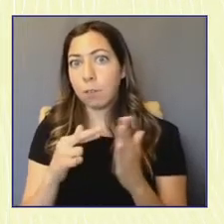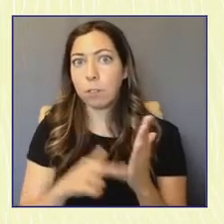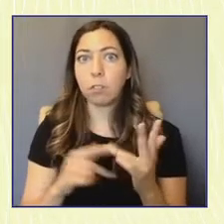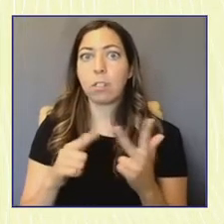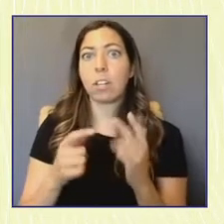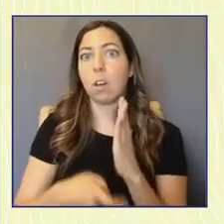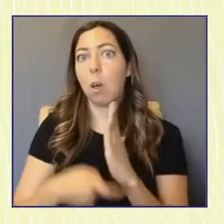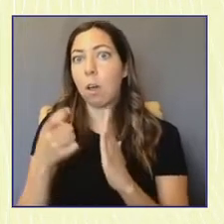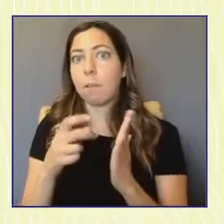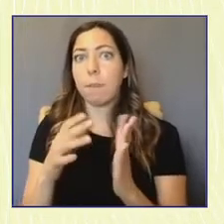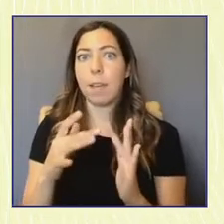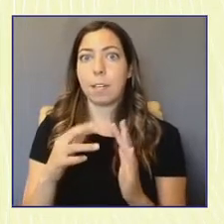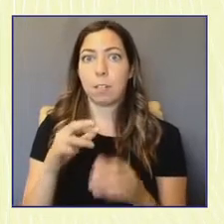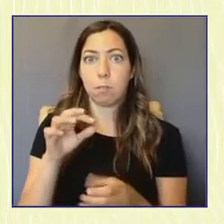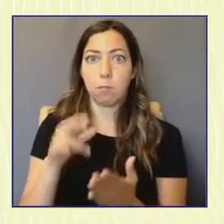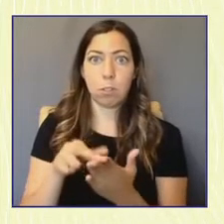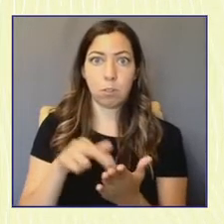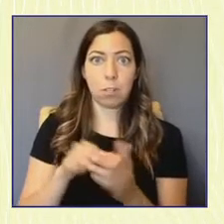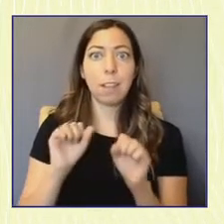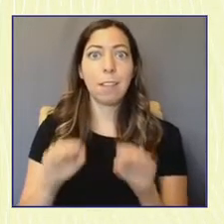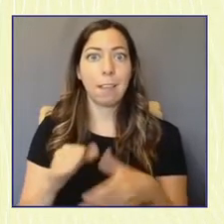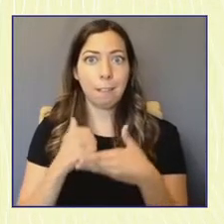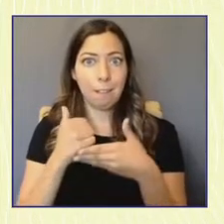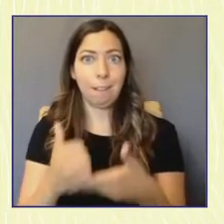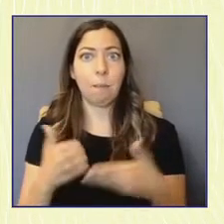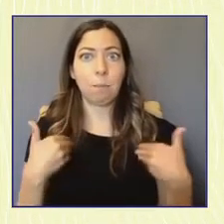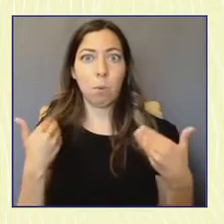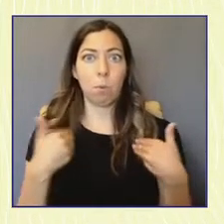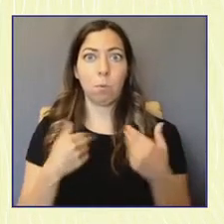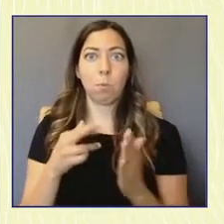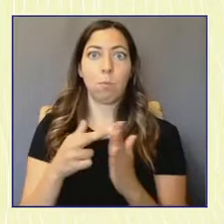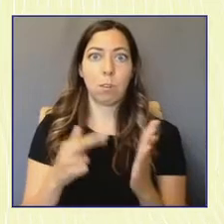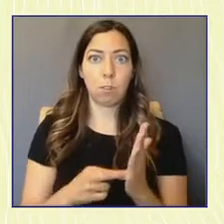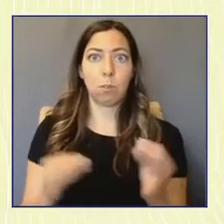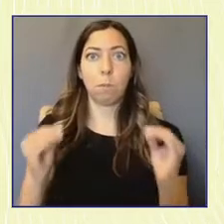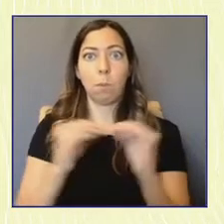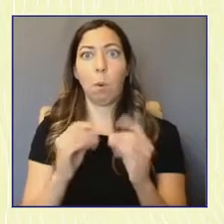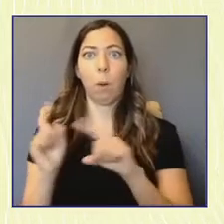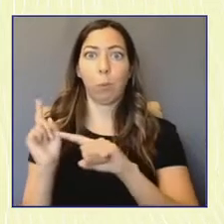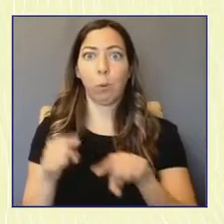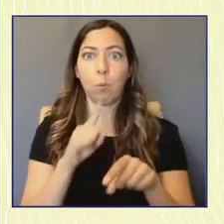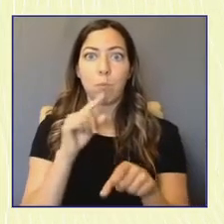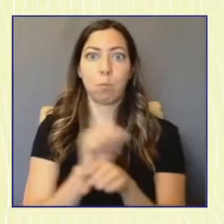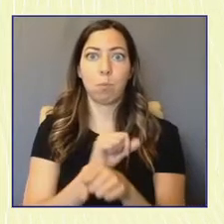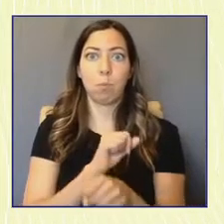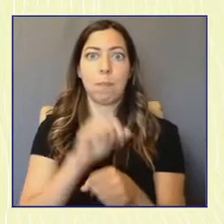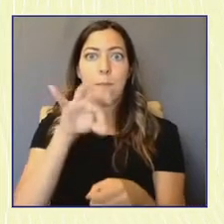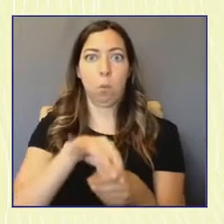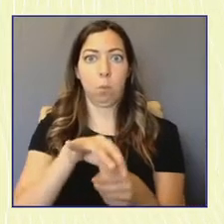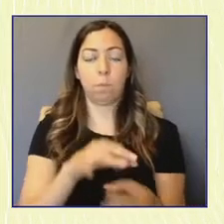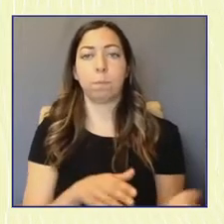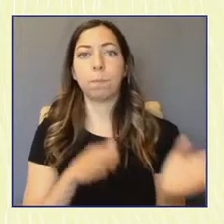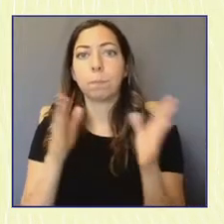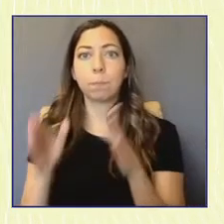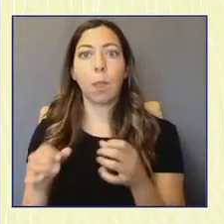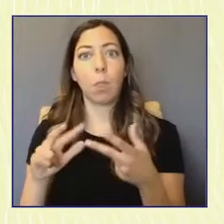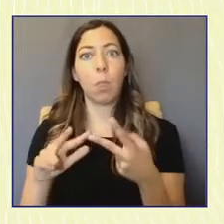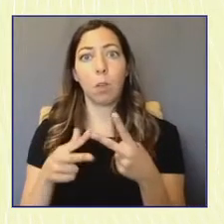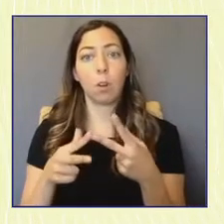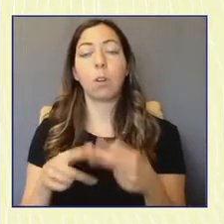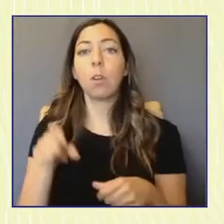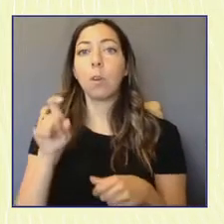all of which Circle has found to increase youth registration or turnout. And finally, we need to develop a culture that makes those opportunities